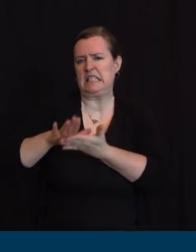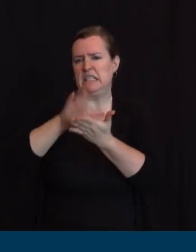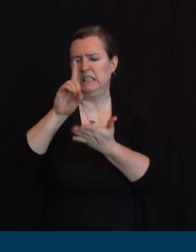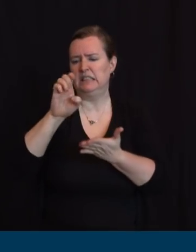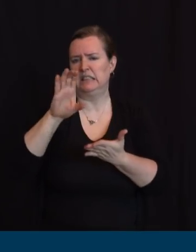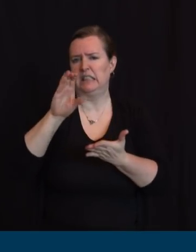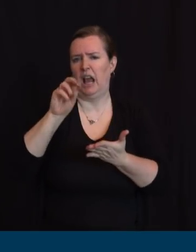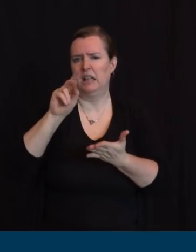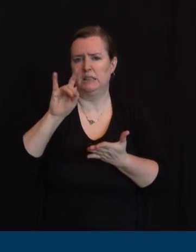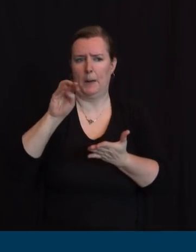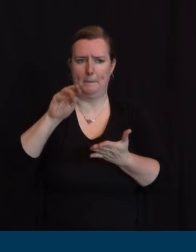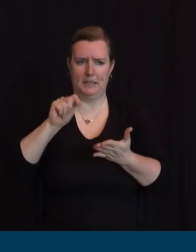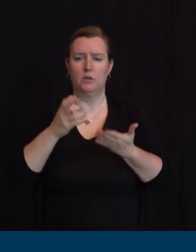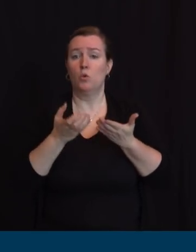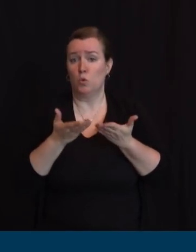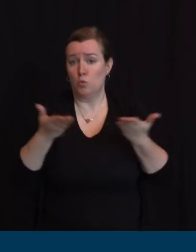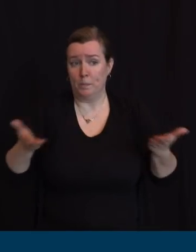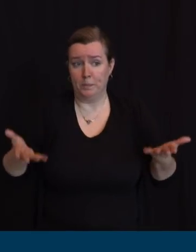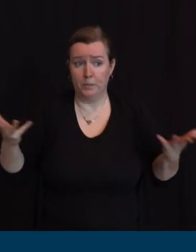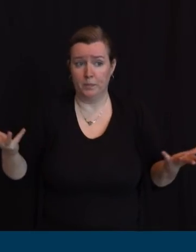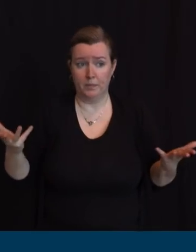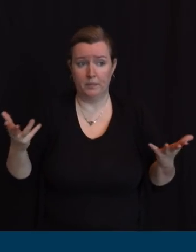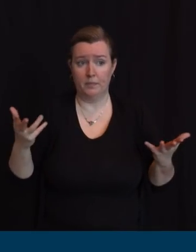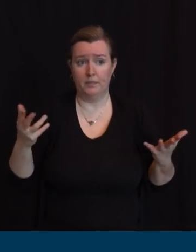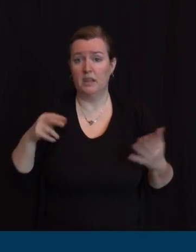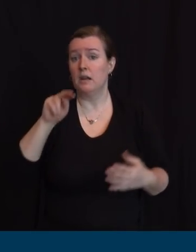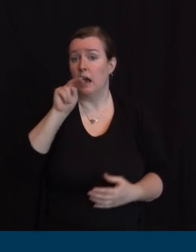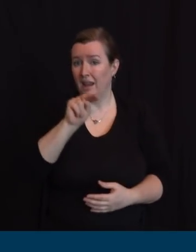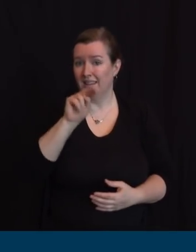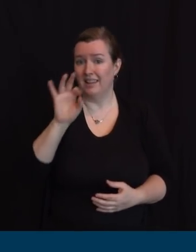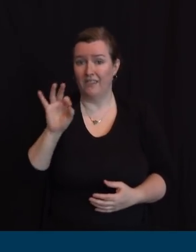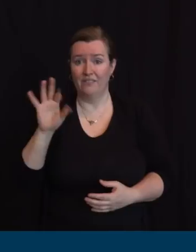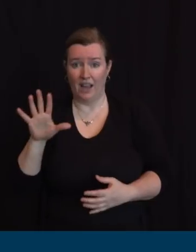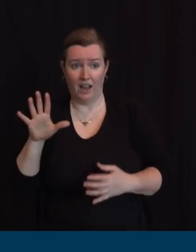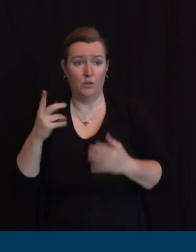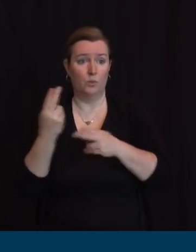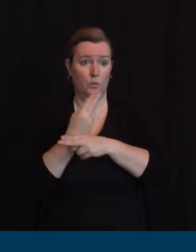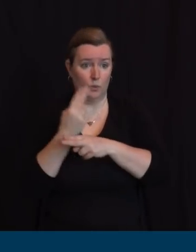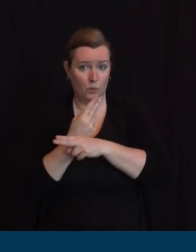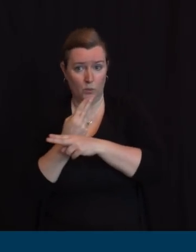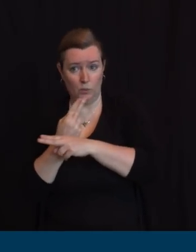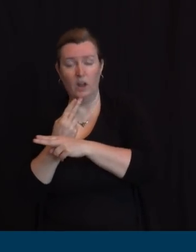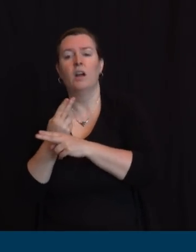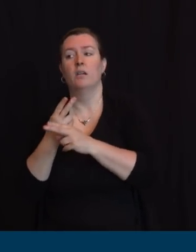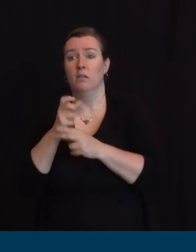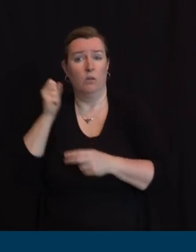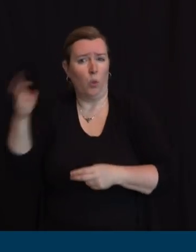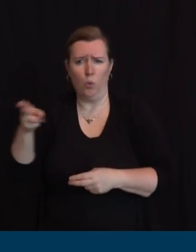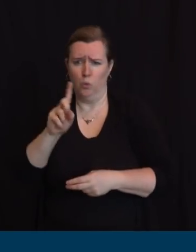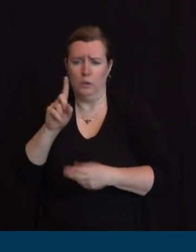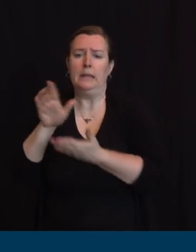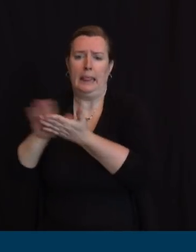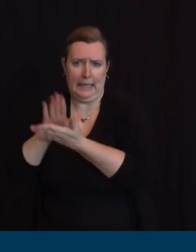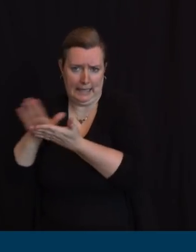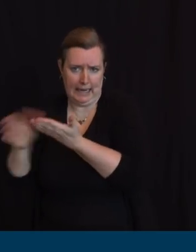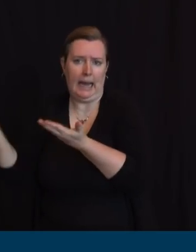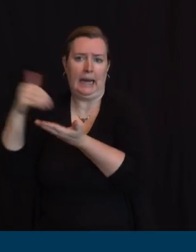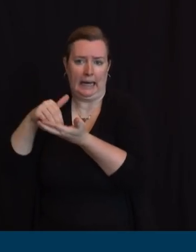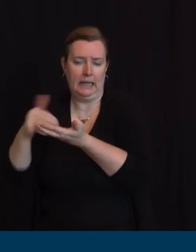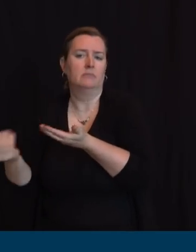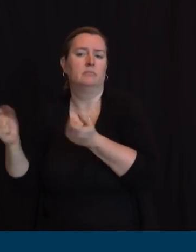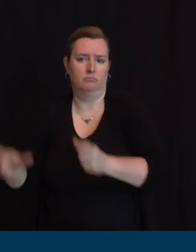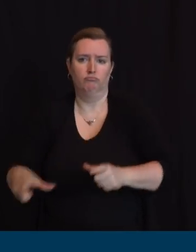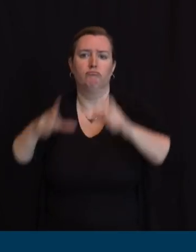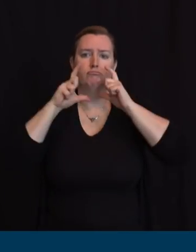hope, we think, at first to have that in place for University Hospital. Will we think we can work beyond that? I know I was in touch with Commissioner